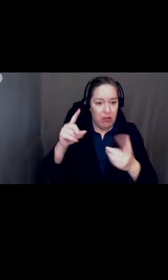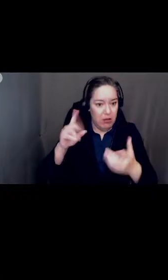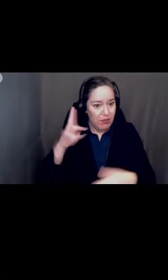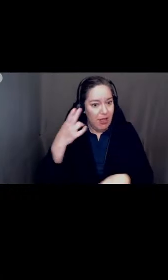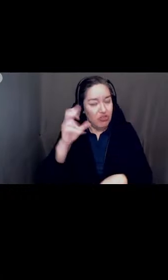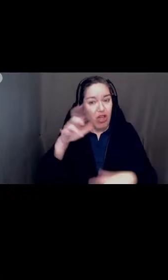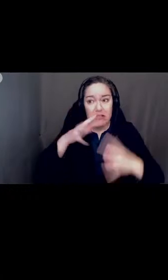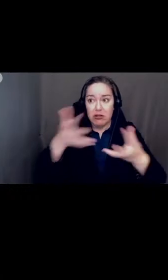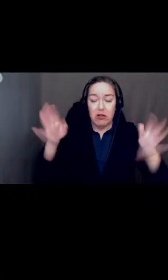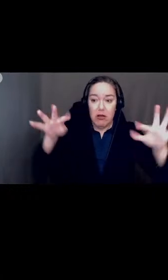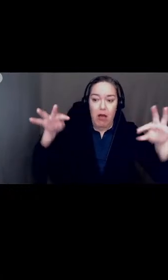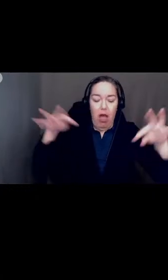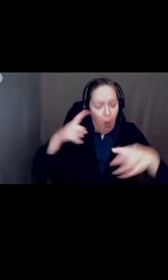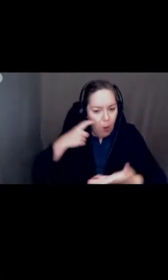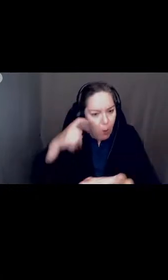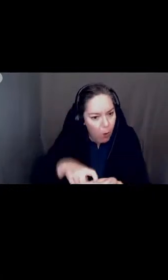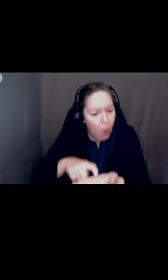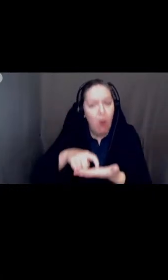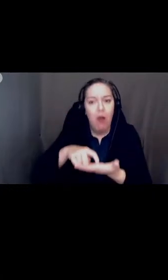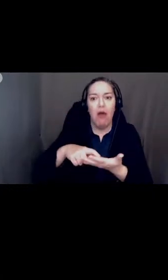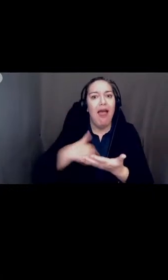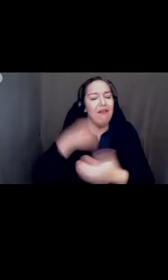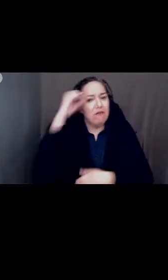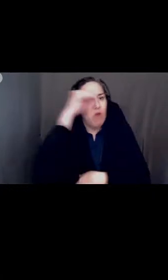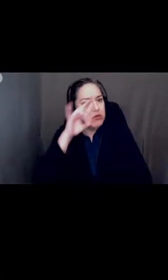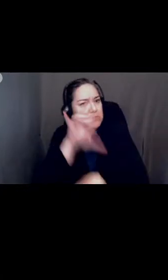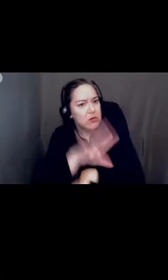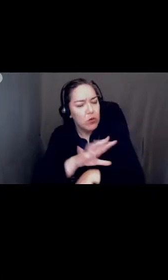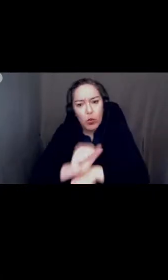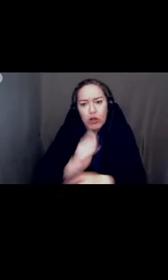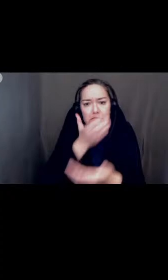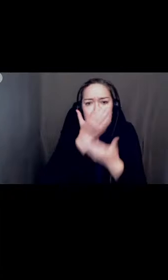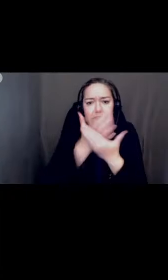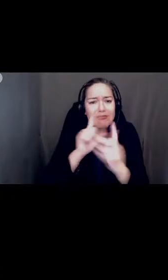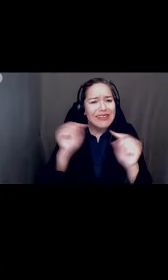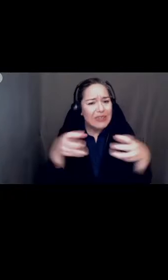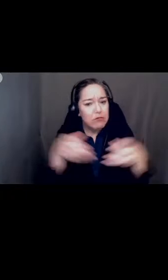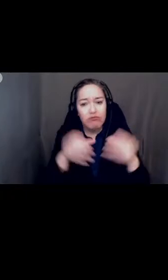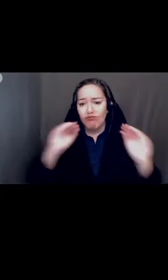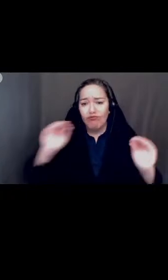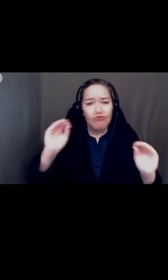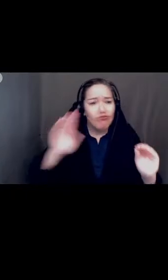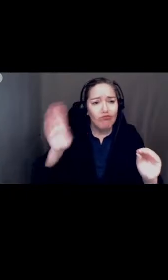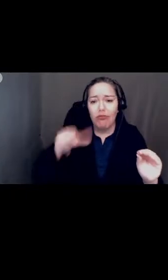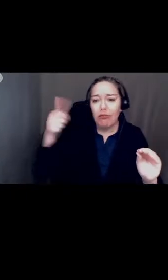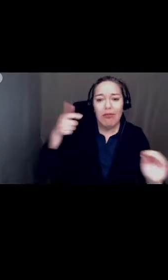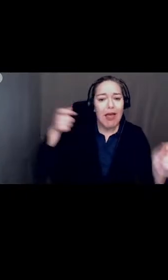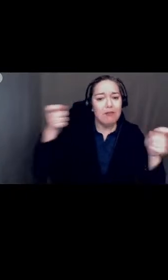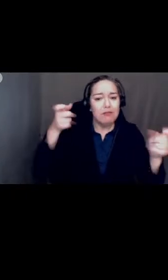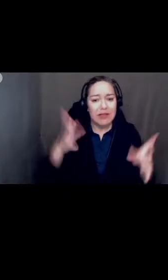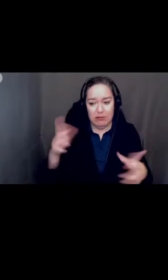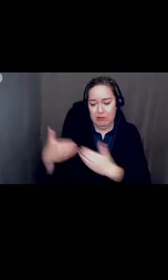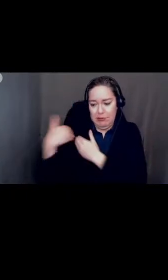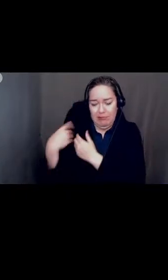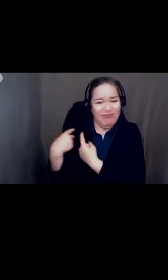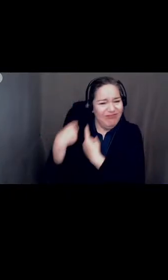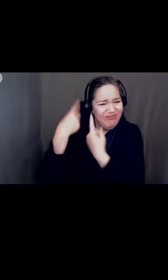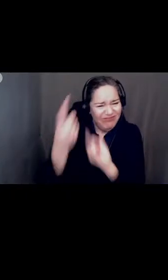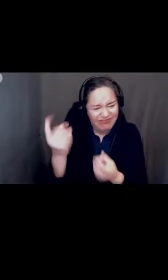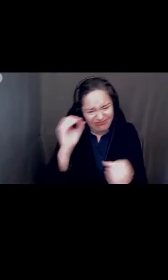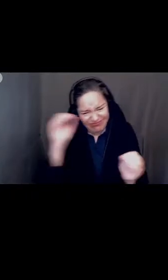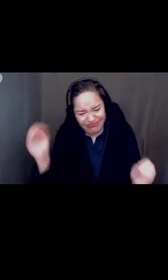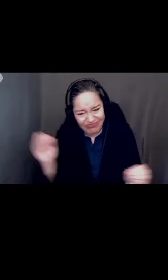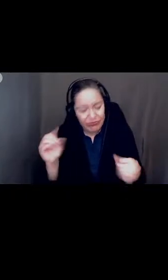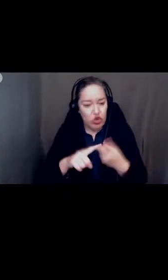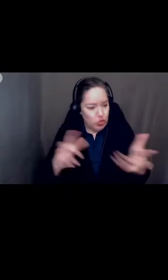recognized, have a voice, and work well as an awesome team. No other administrator in charge of our English Learners Program has ever been able to